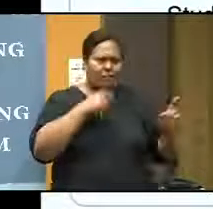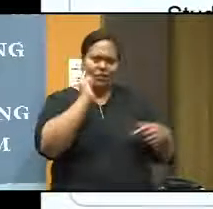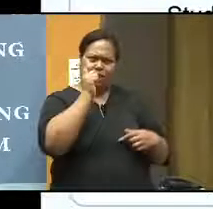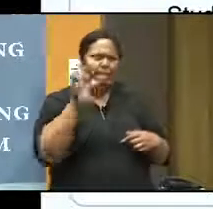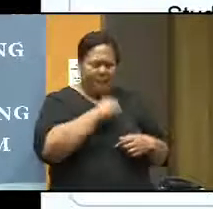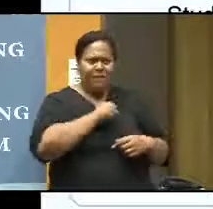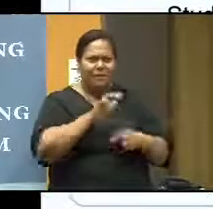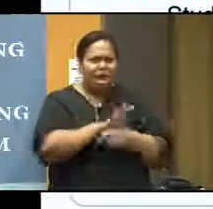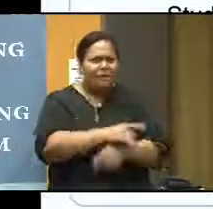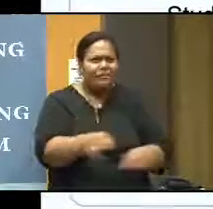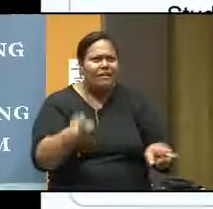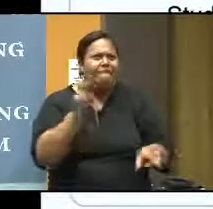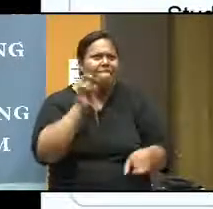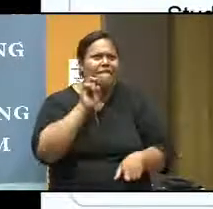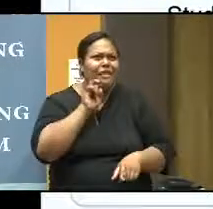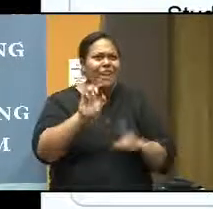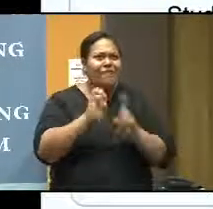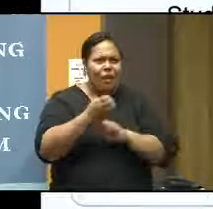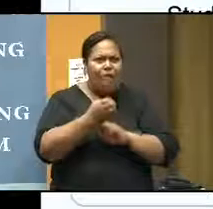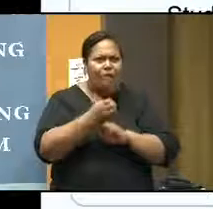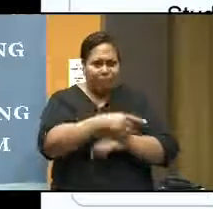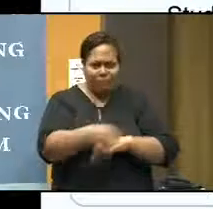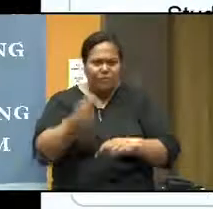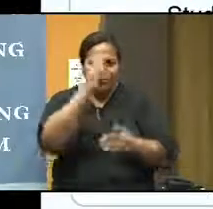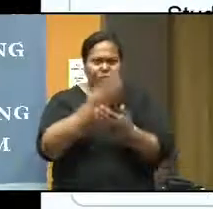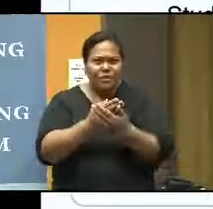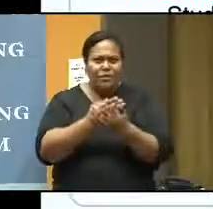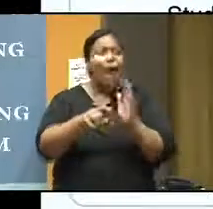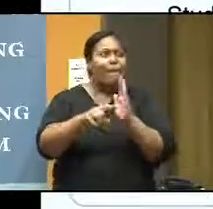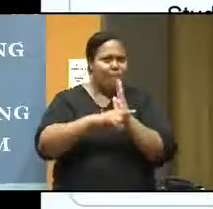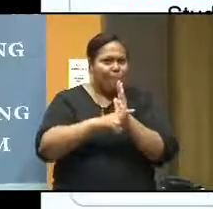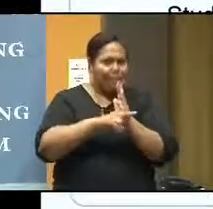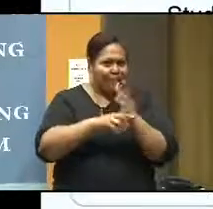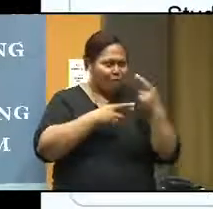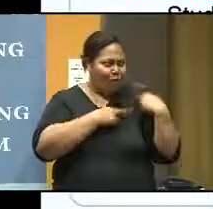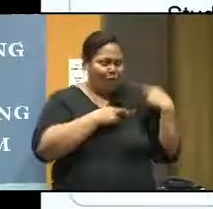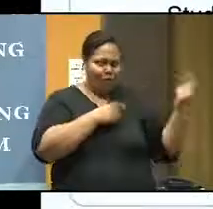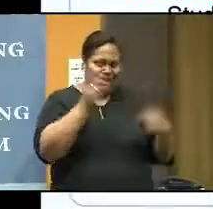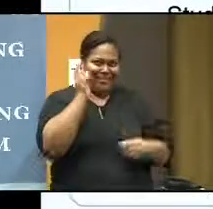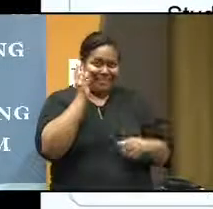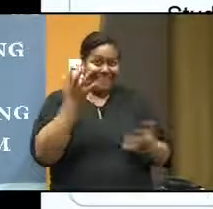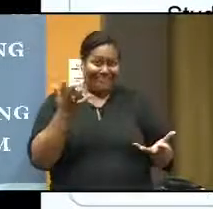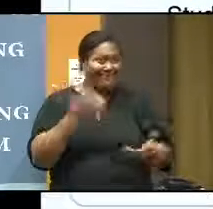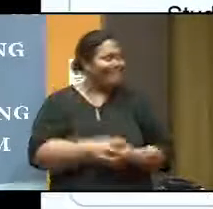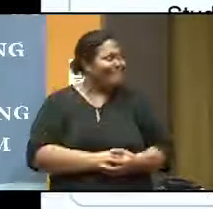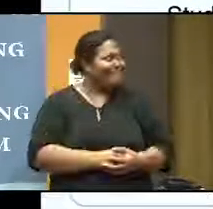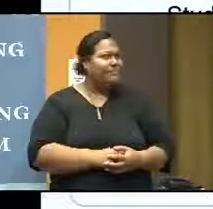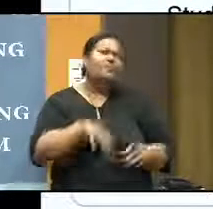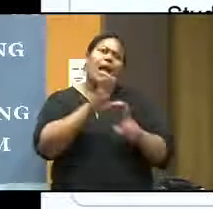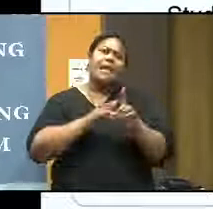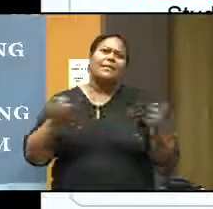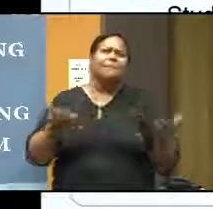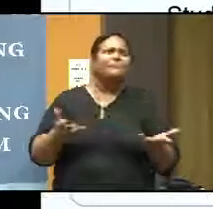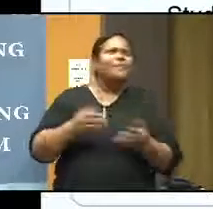a good discipline also plays a very positive role in the learning. I give you a little example of a little bit